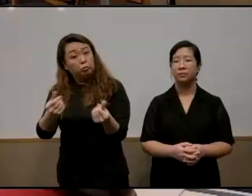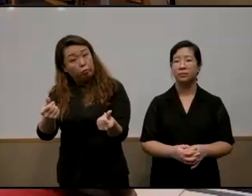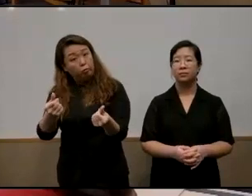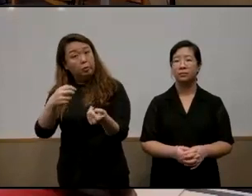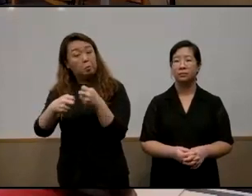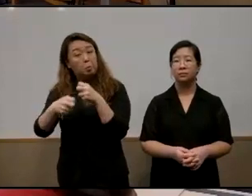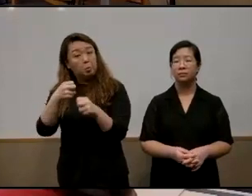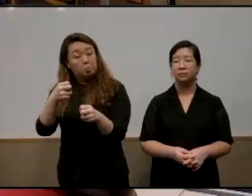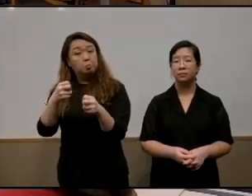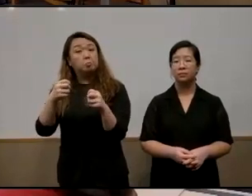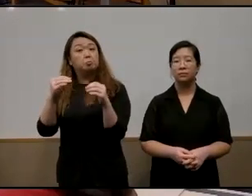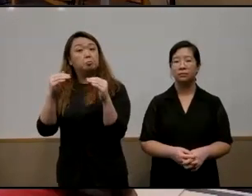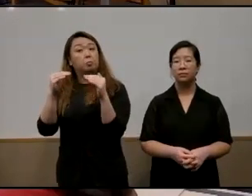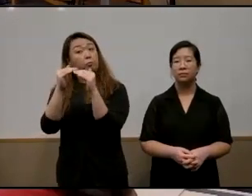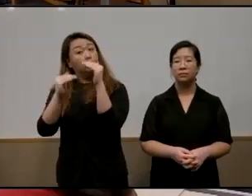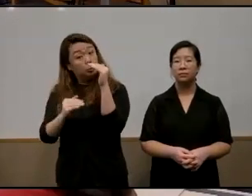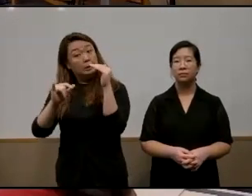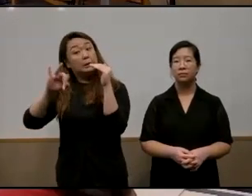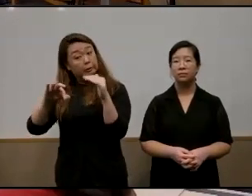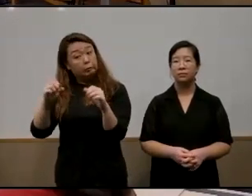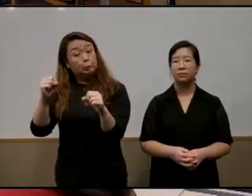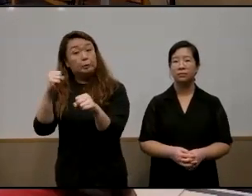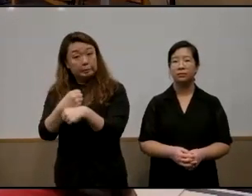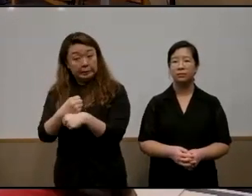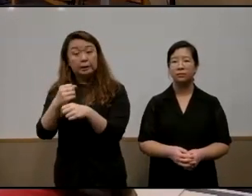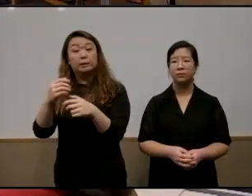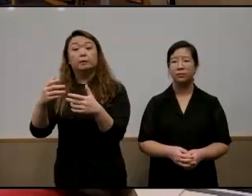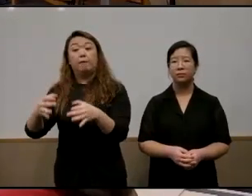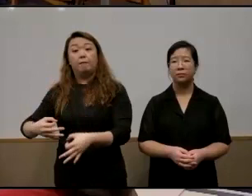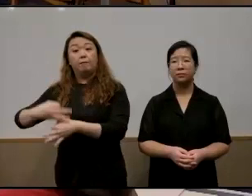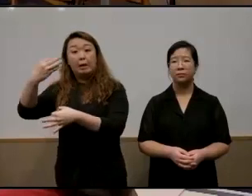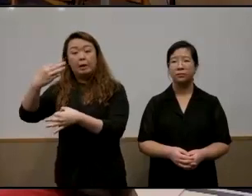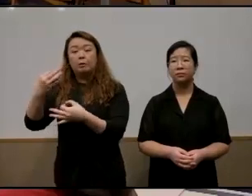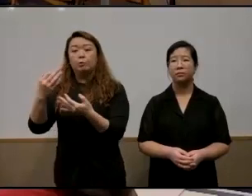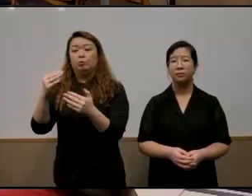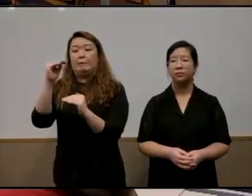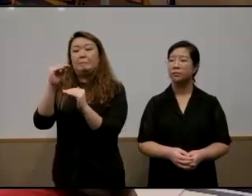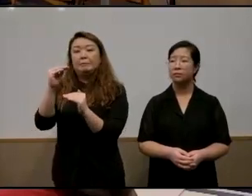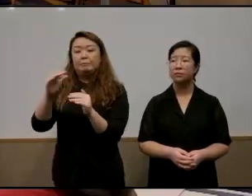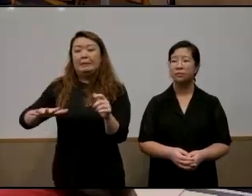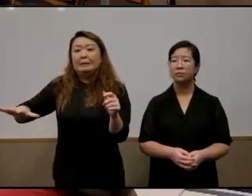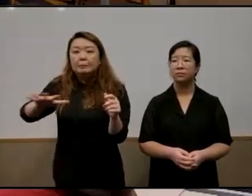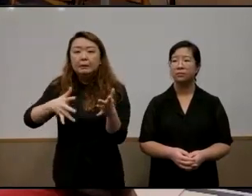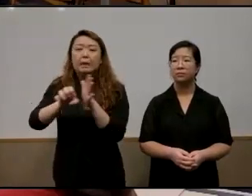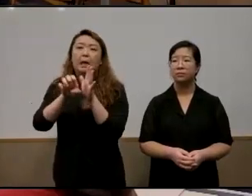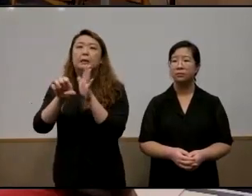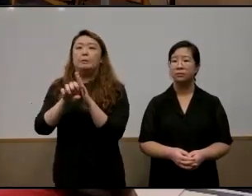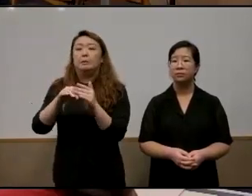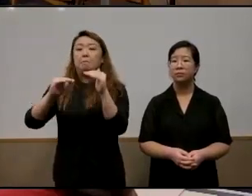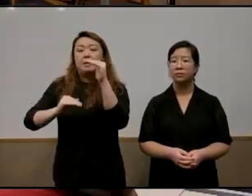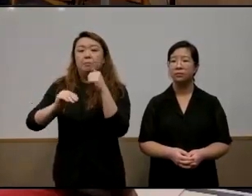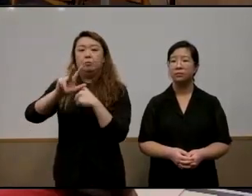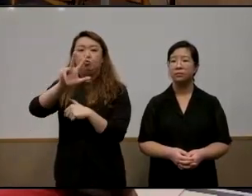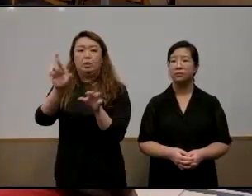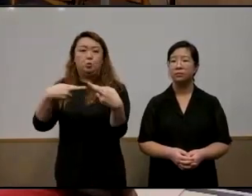if you make housing a minimum size so like a minimum wage you know say a three-room flat you know to be the minimum size